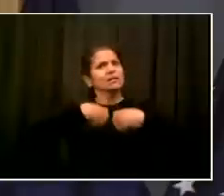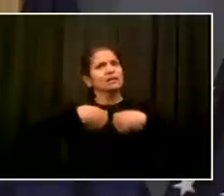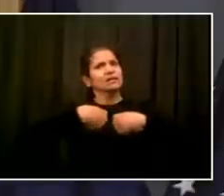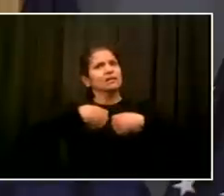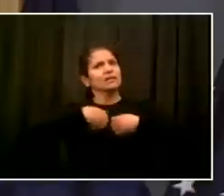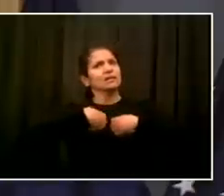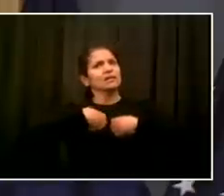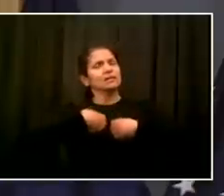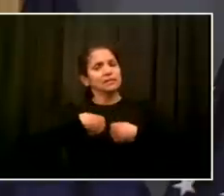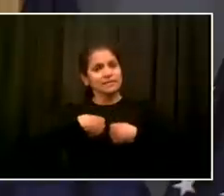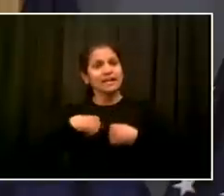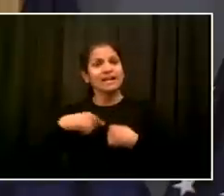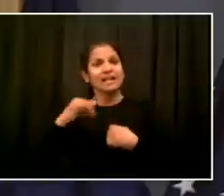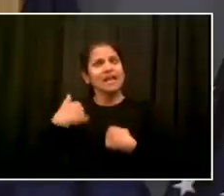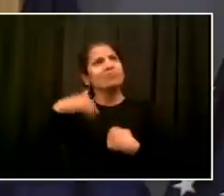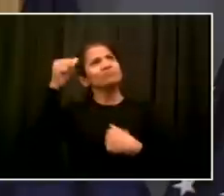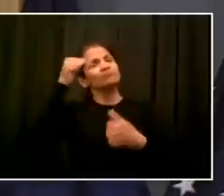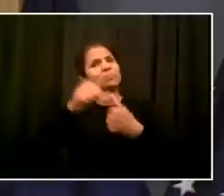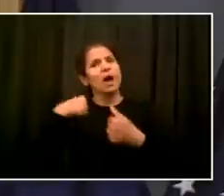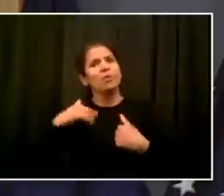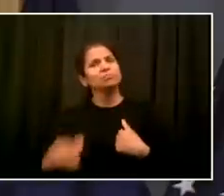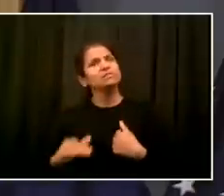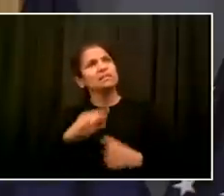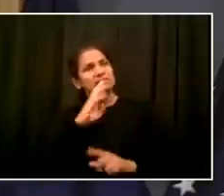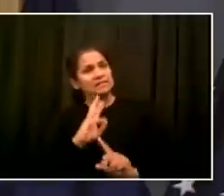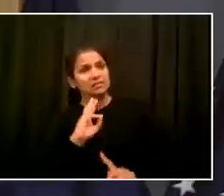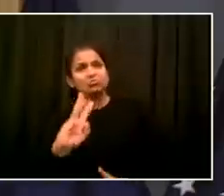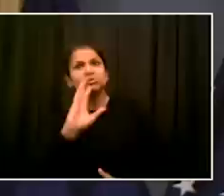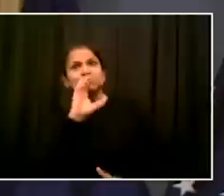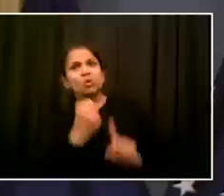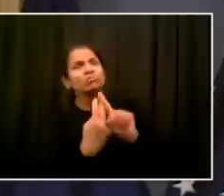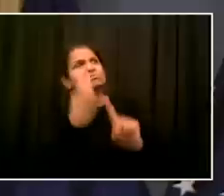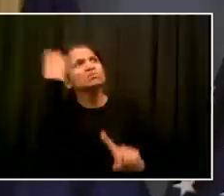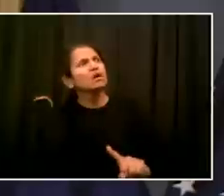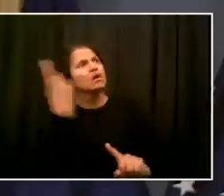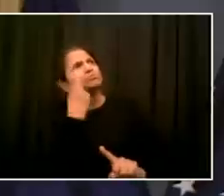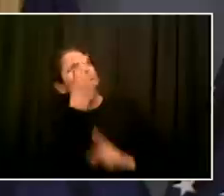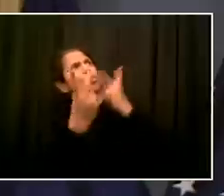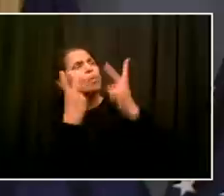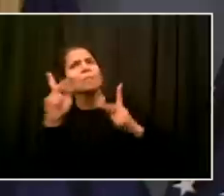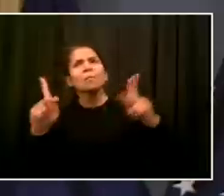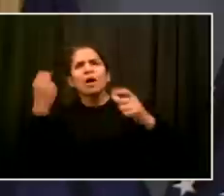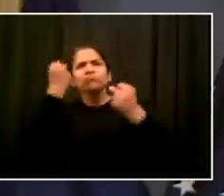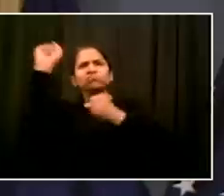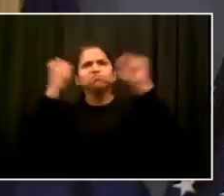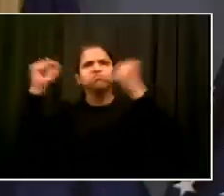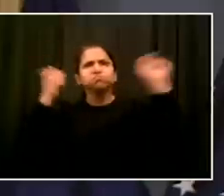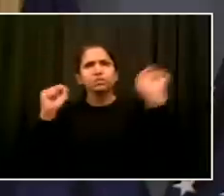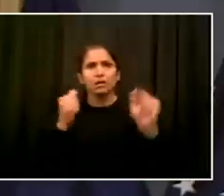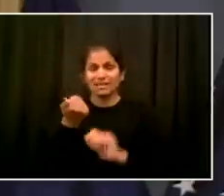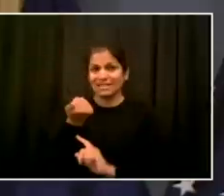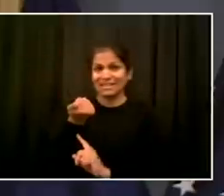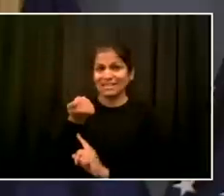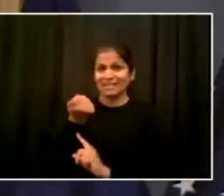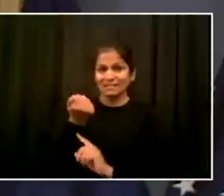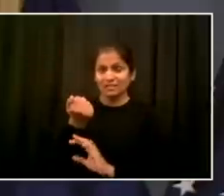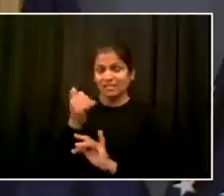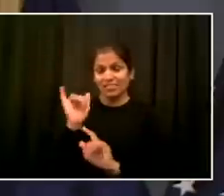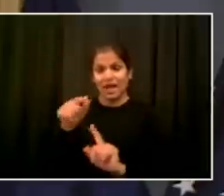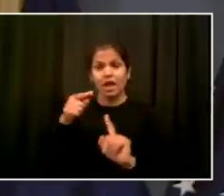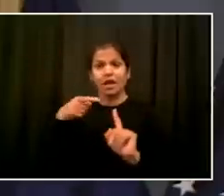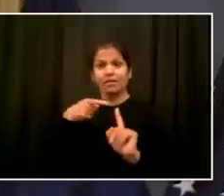the missed opportunities since 1967 to get this right as a nation. But along with the commissioner,